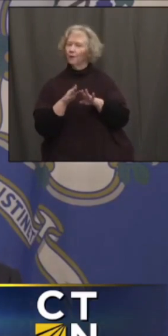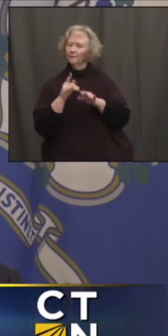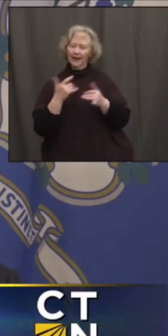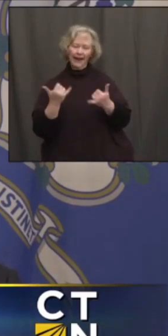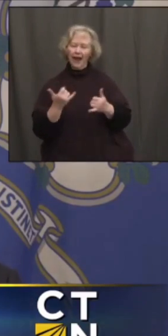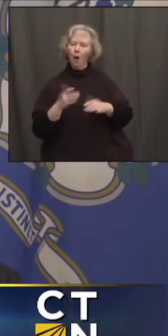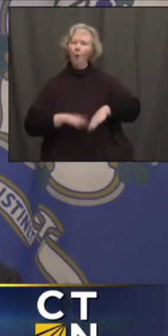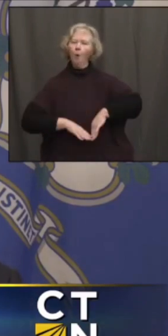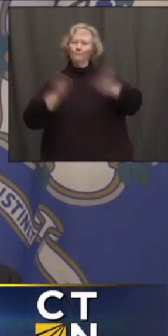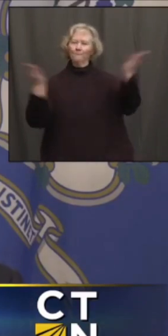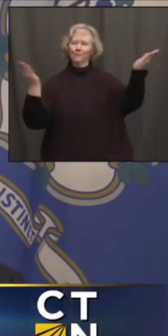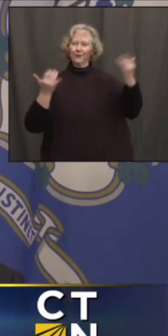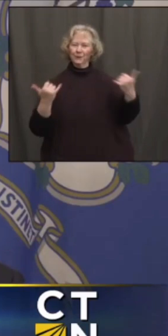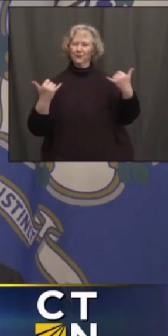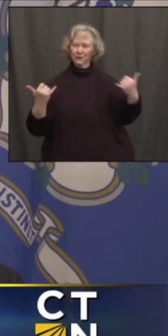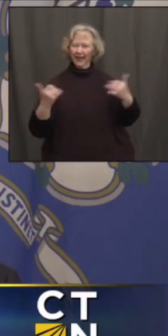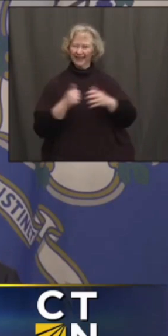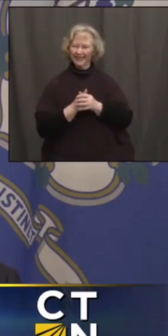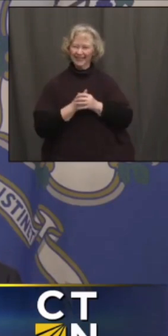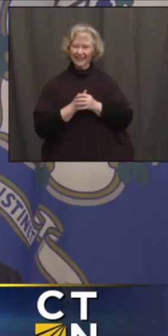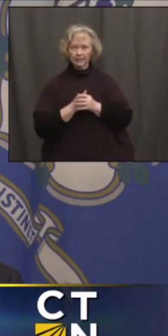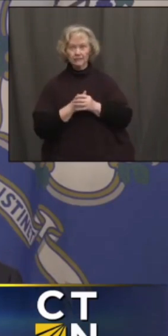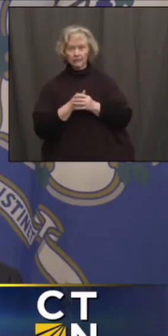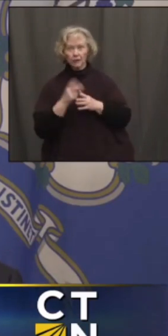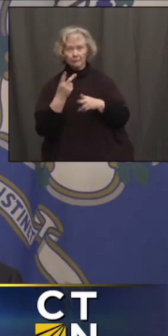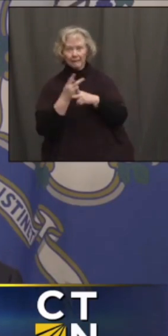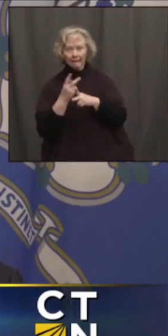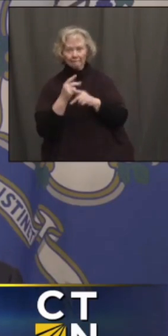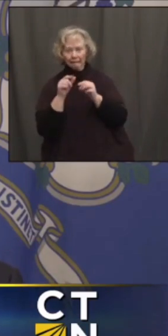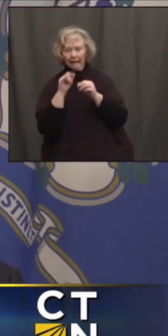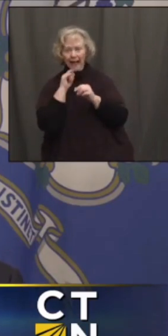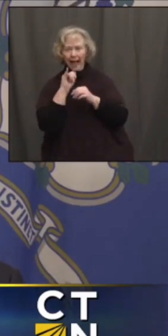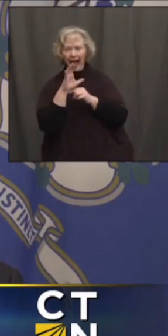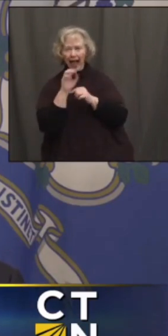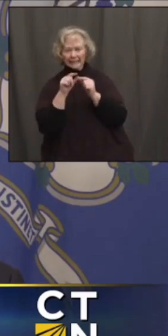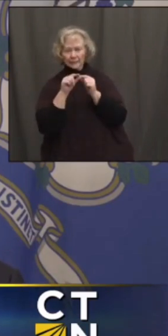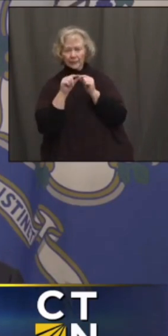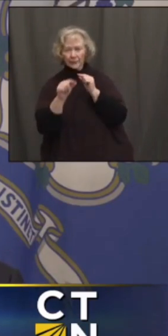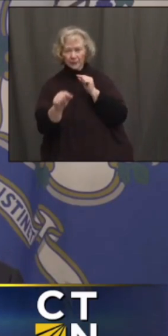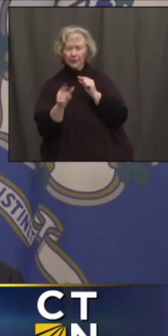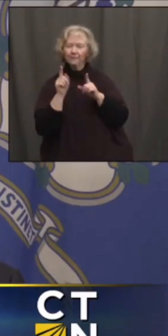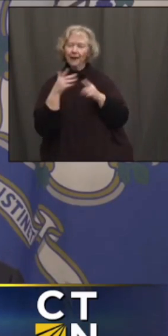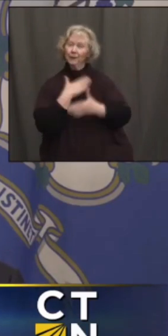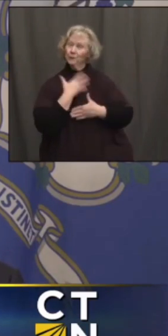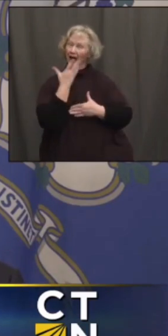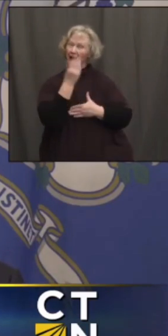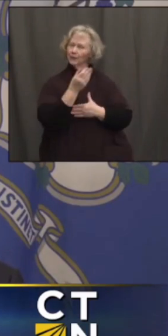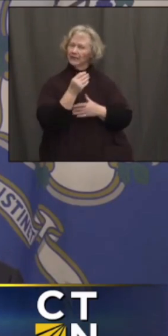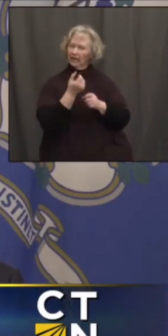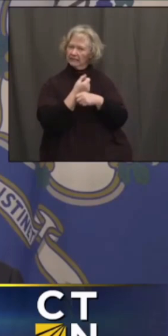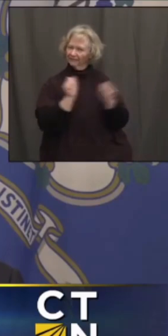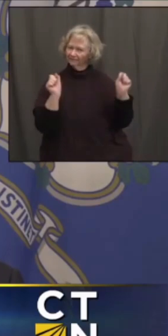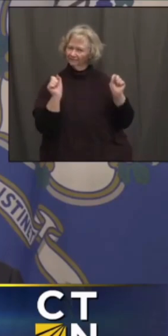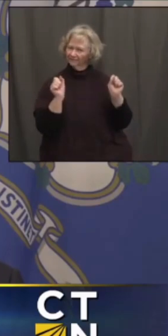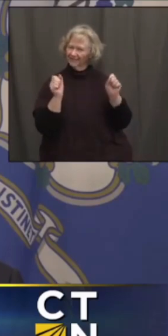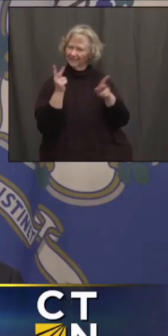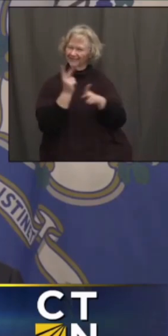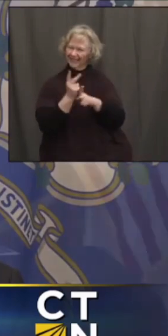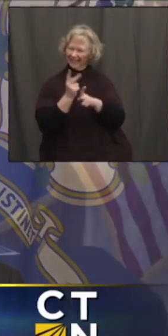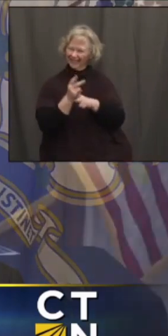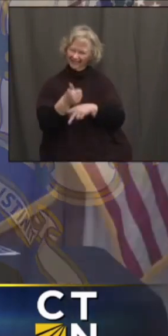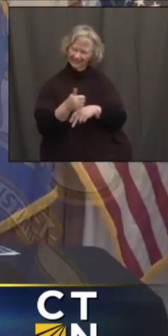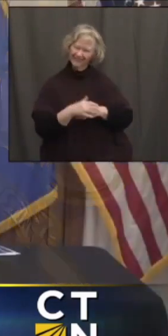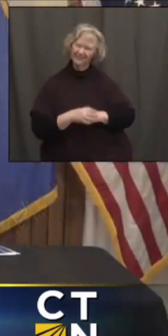of today. So watch out for the thin ice, but enjoy yourself outside. It's the safest place to be. Take care, everybody.